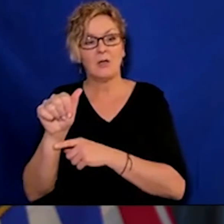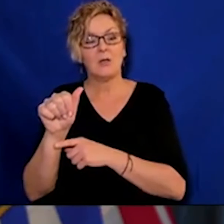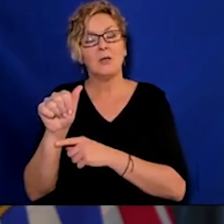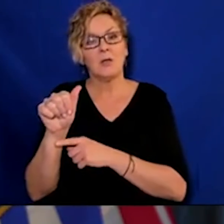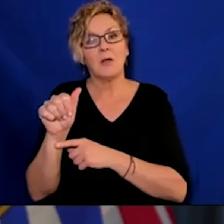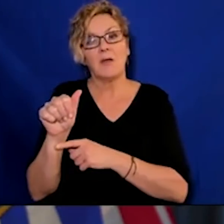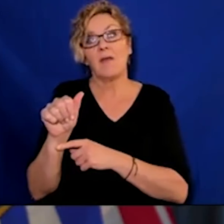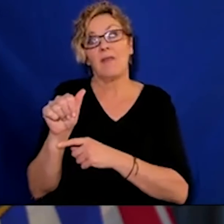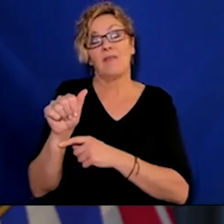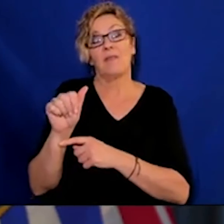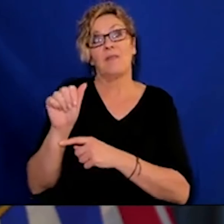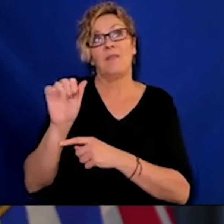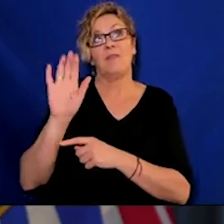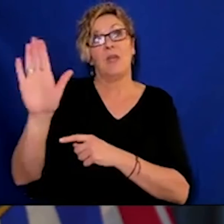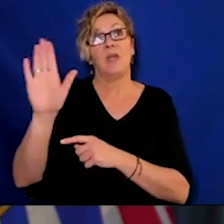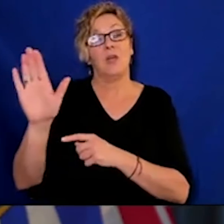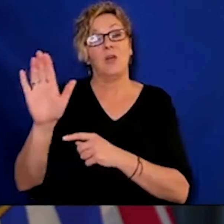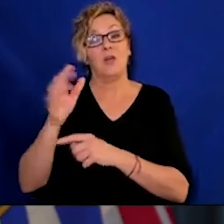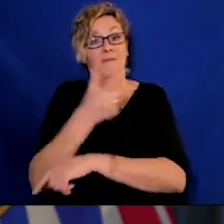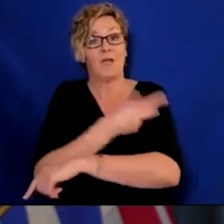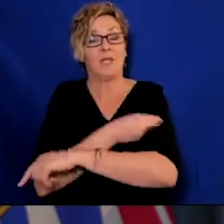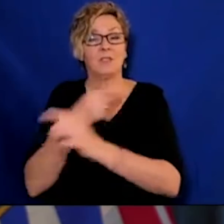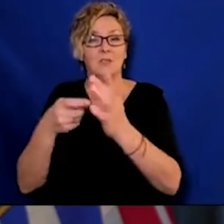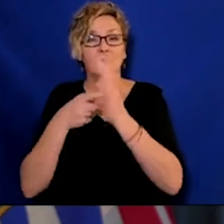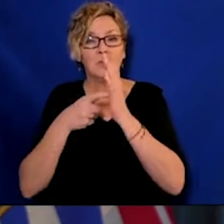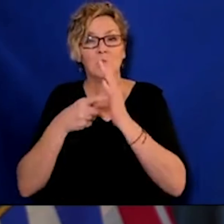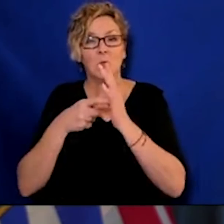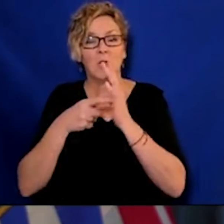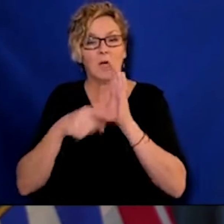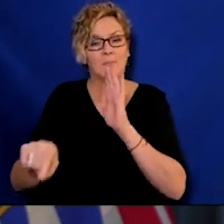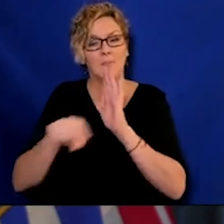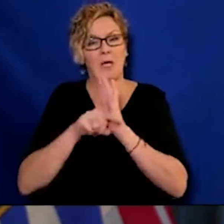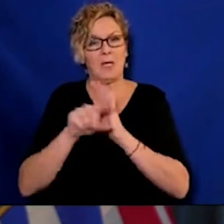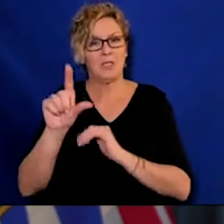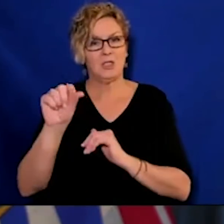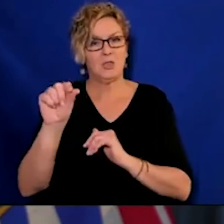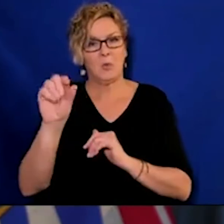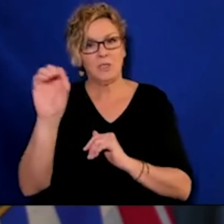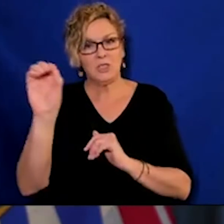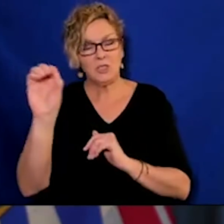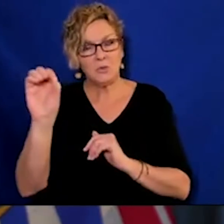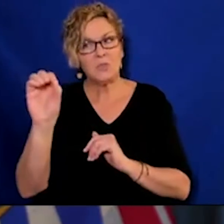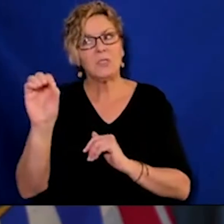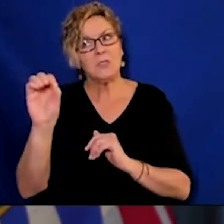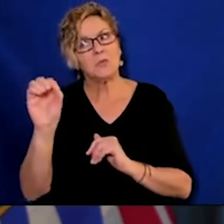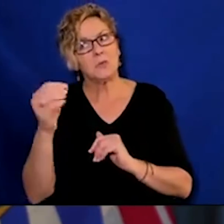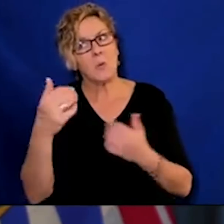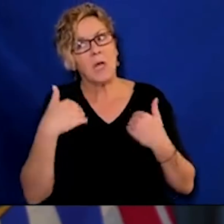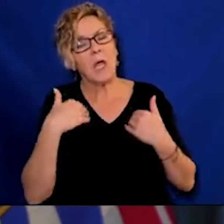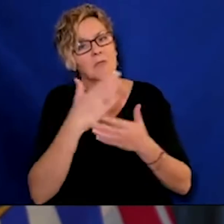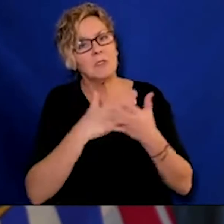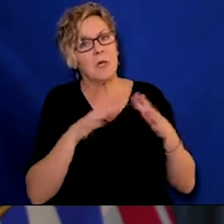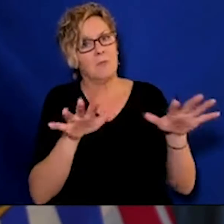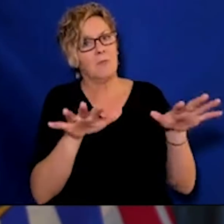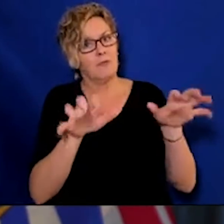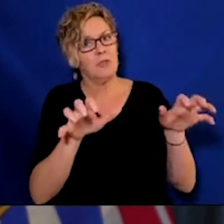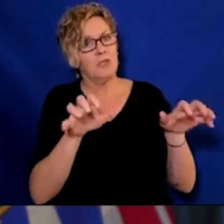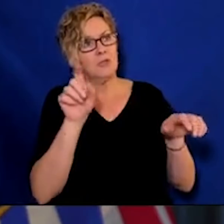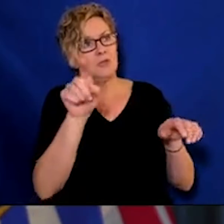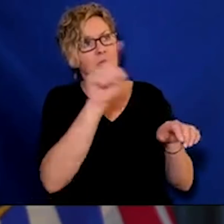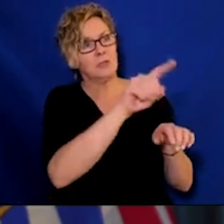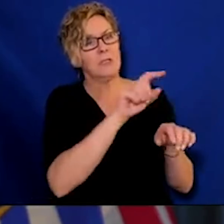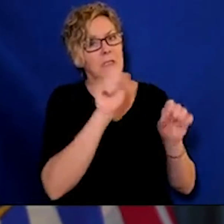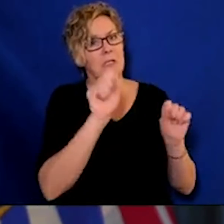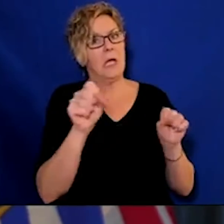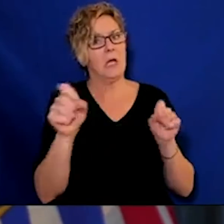those freezers, minus 20 and can be delivered in slightly different ways. So we are working on all of those